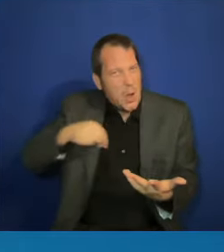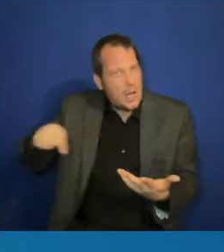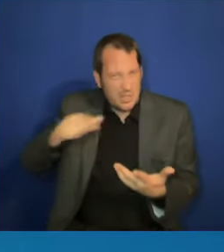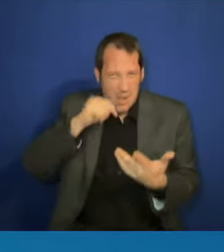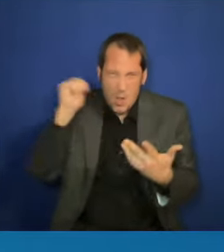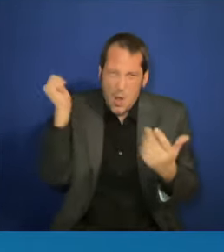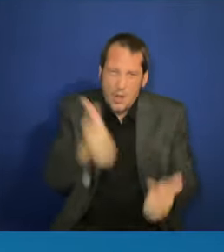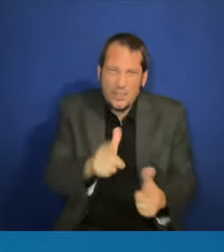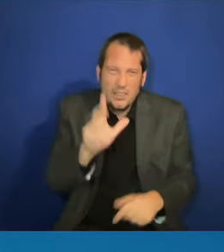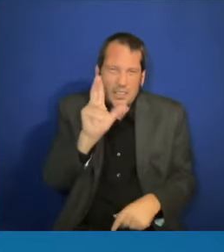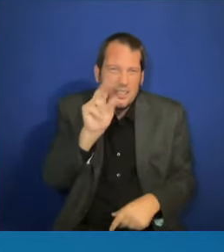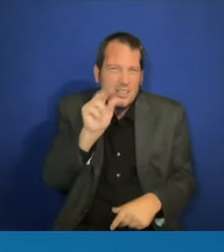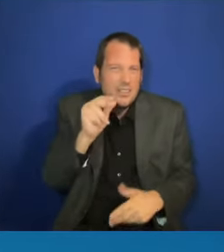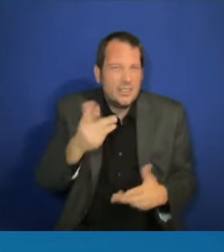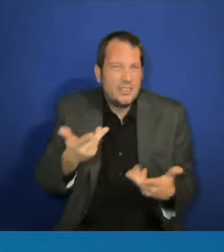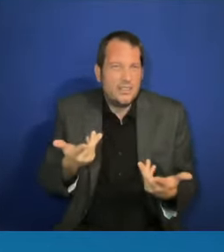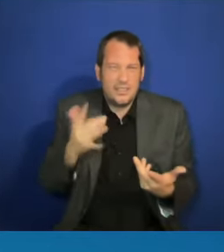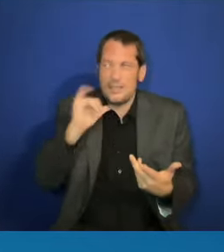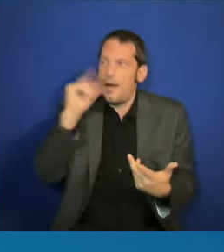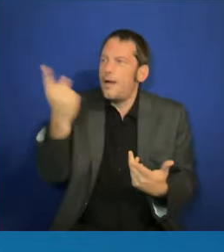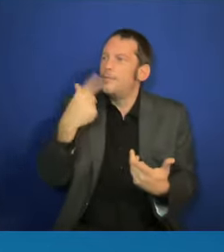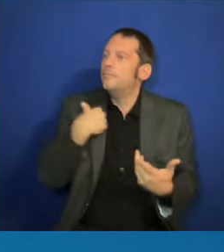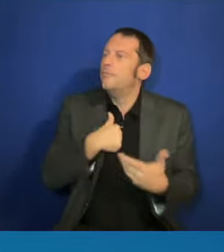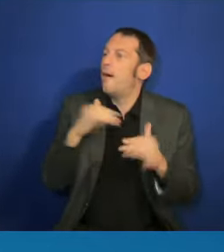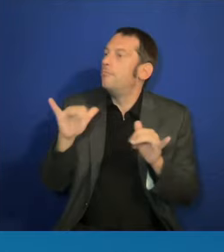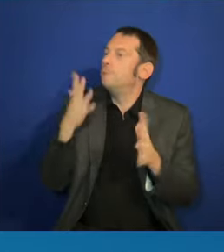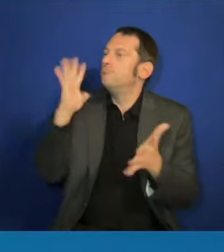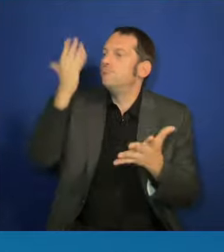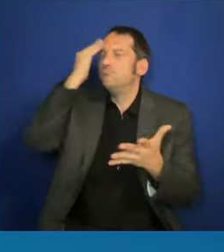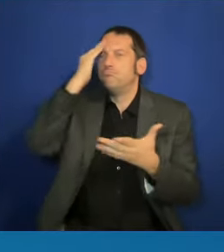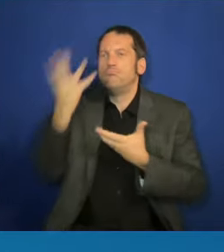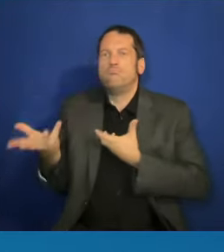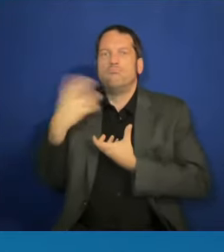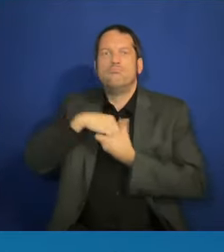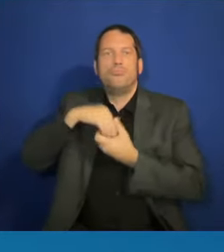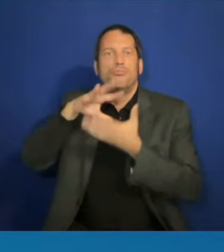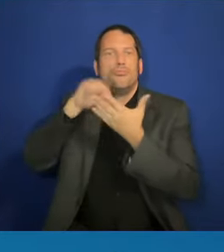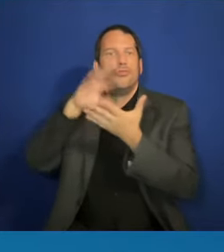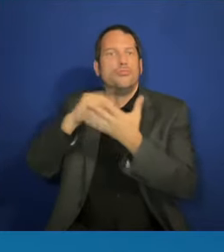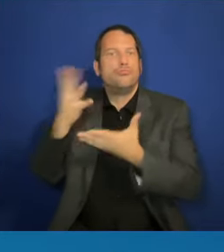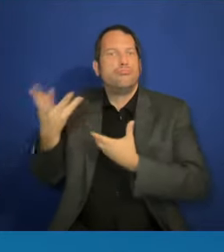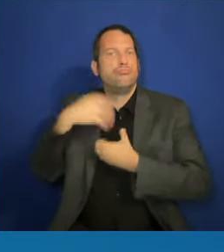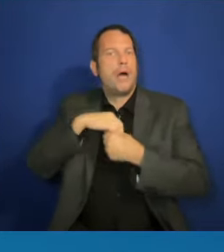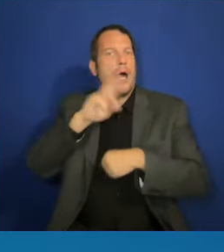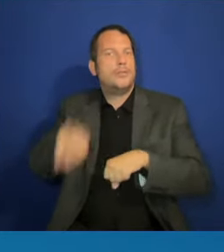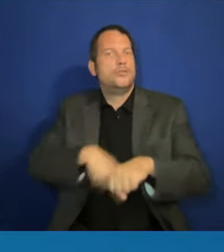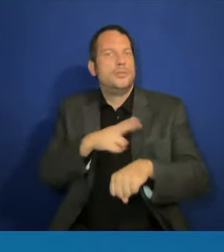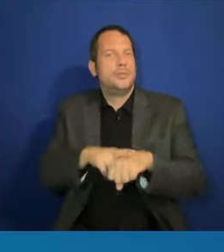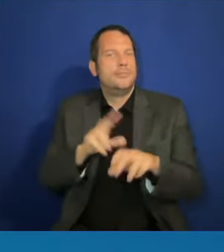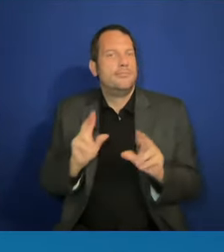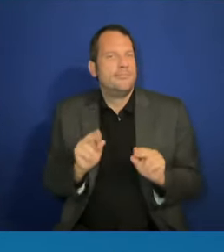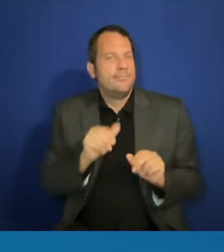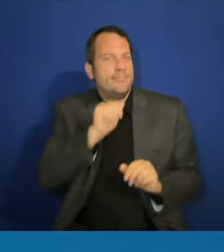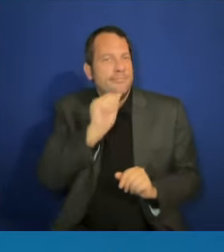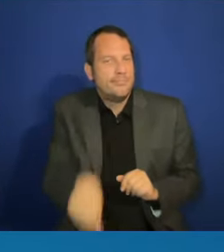we should teach it. And what I'm seeing as an extension of all this work is a thriving community